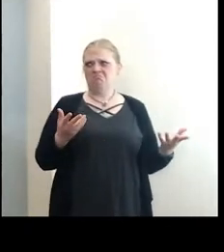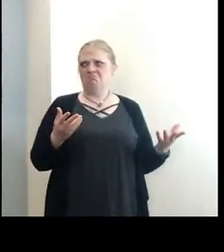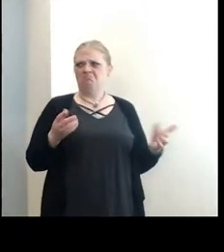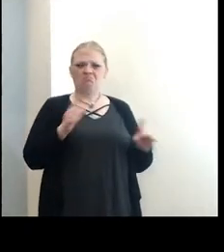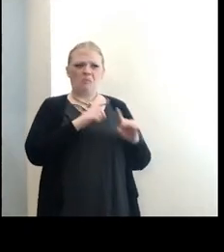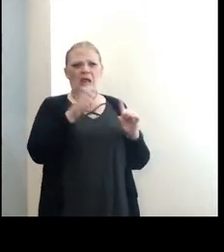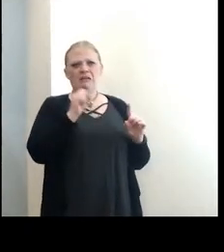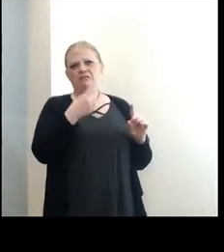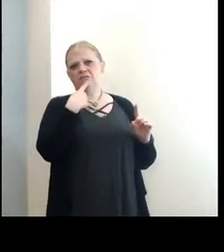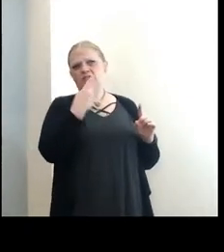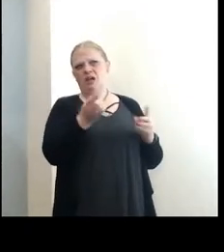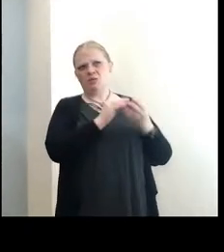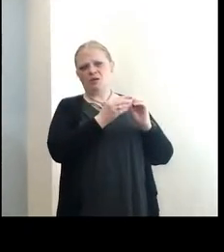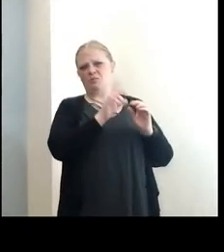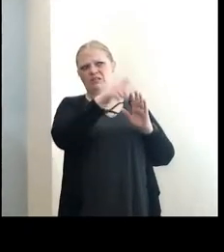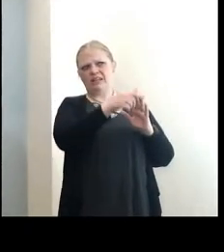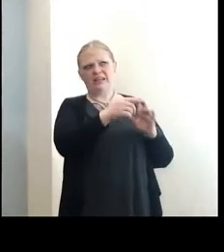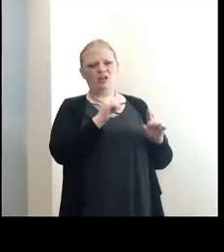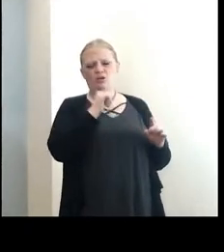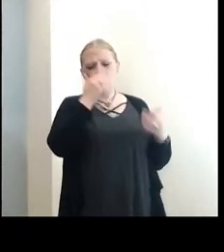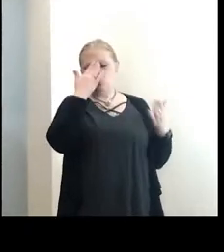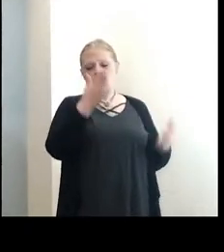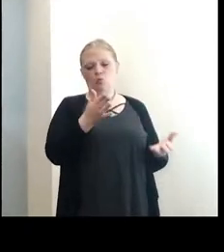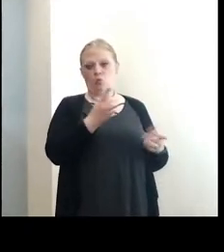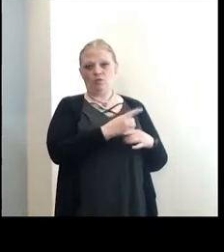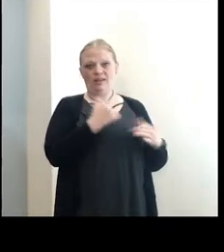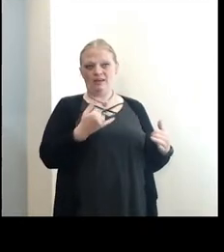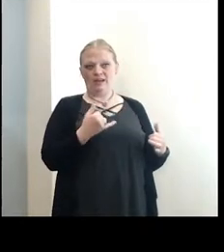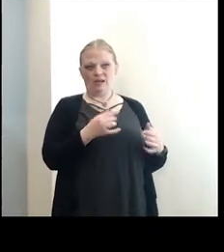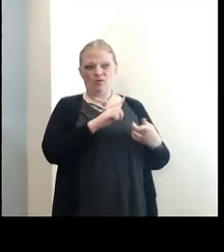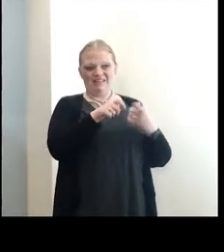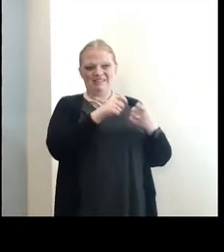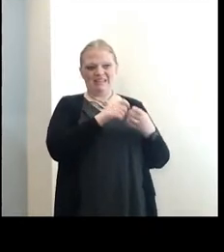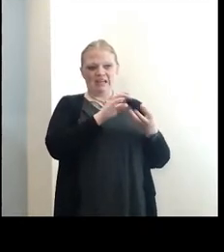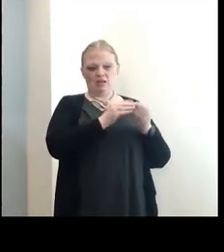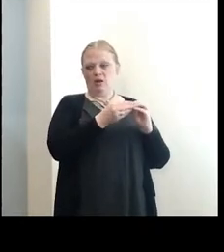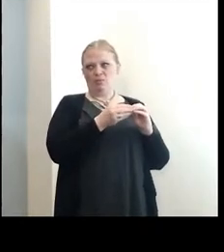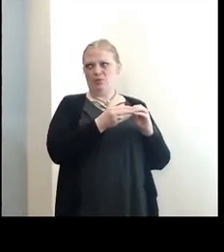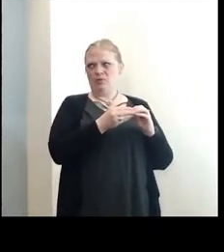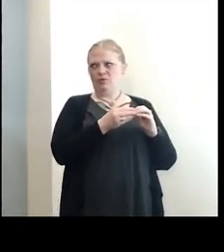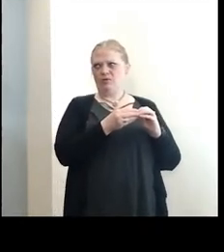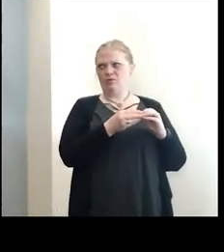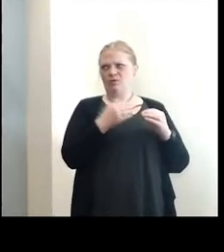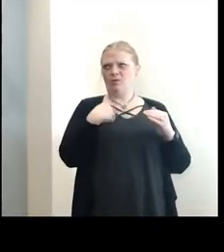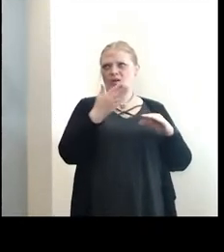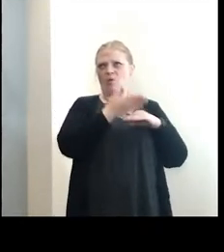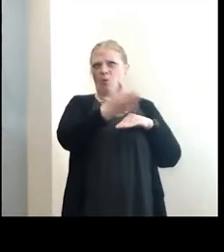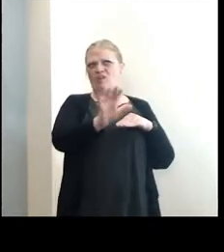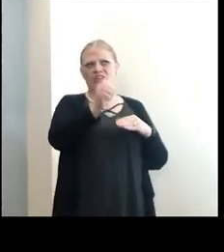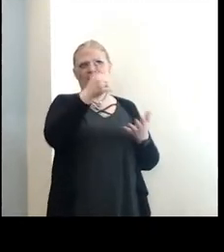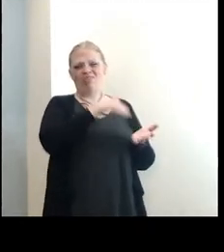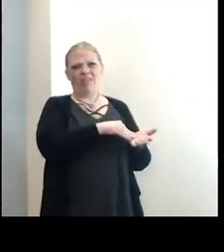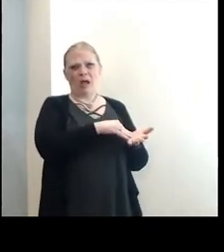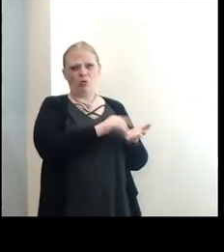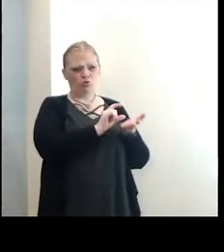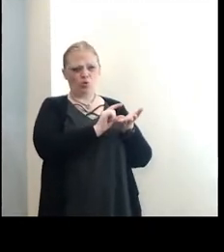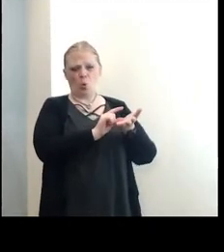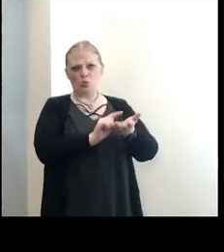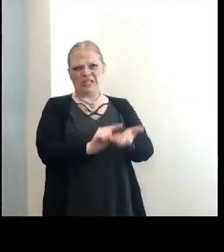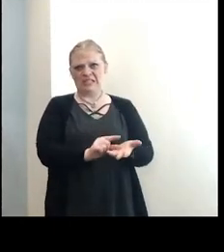able to get those to you after the call. The exact number. I know we have over 10,000 doses.